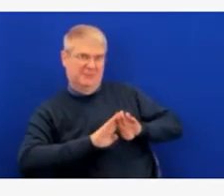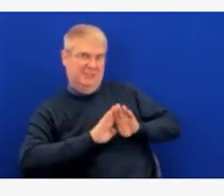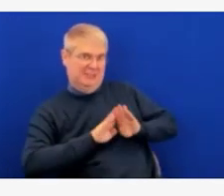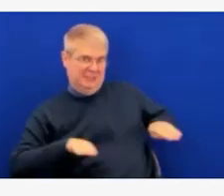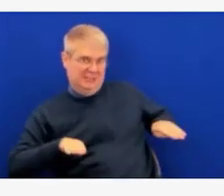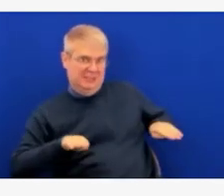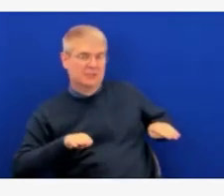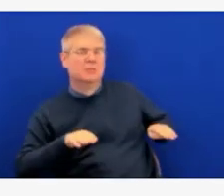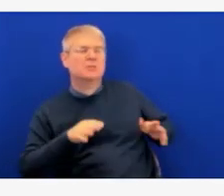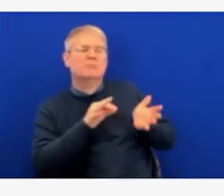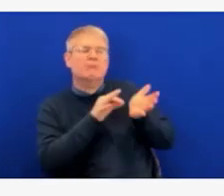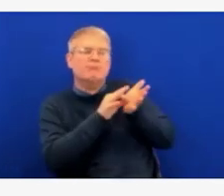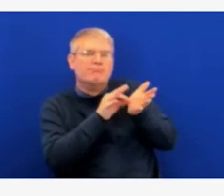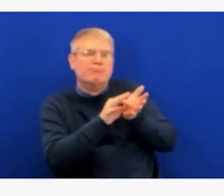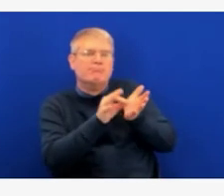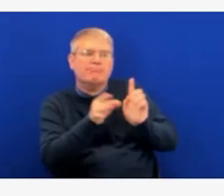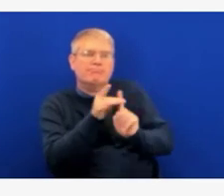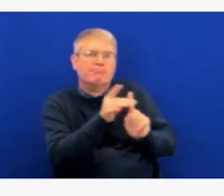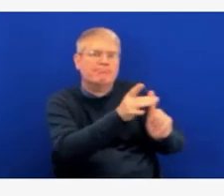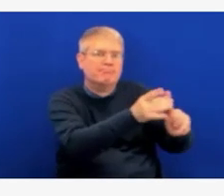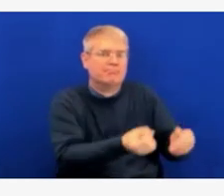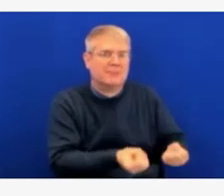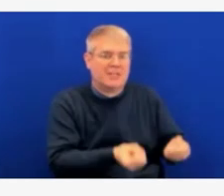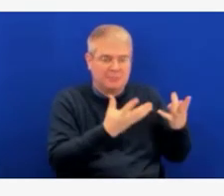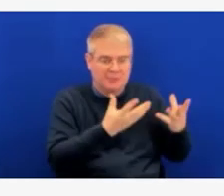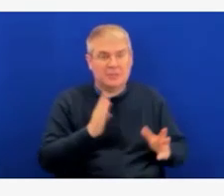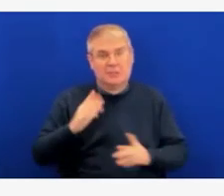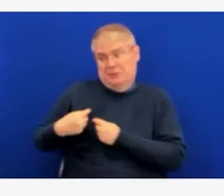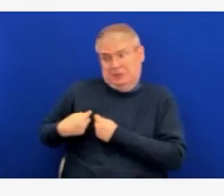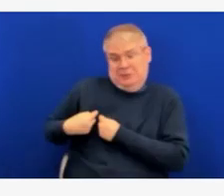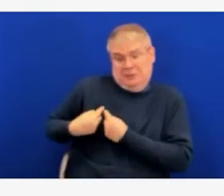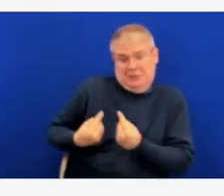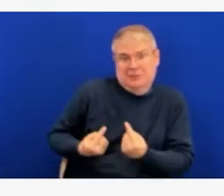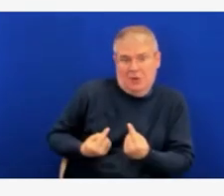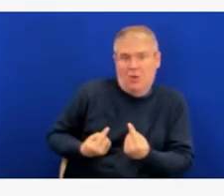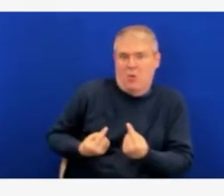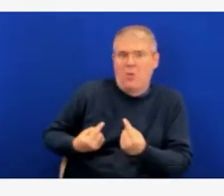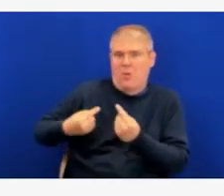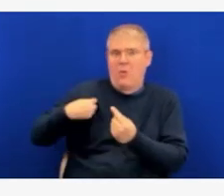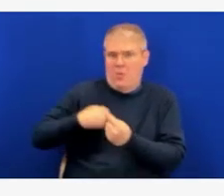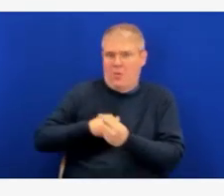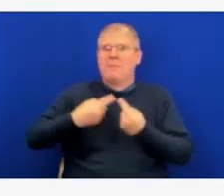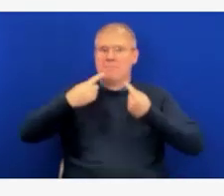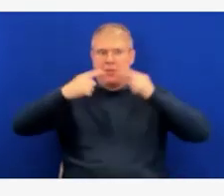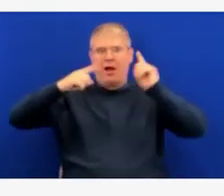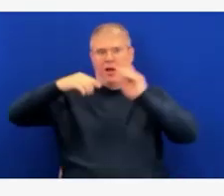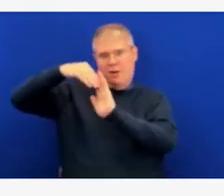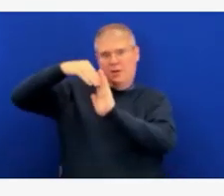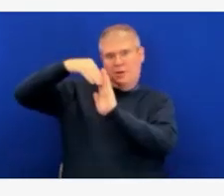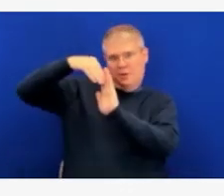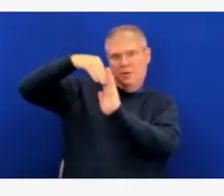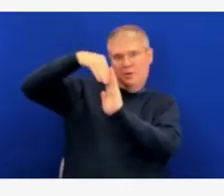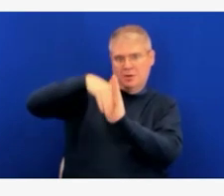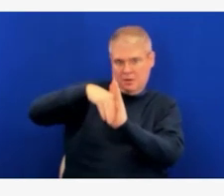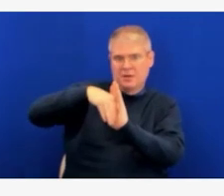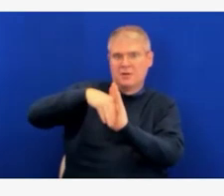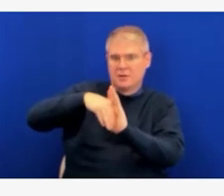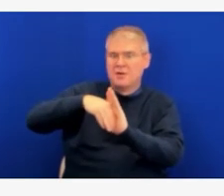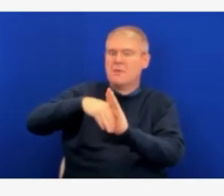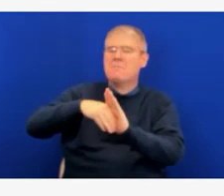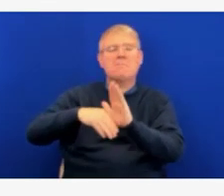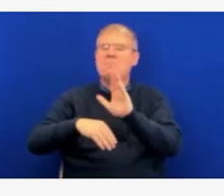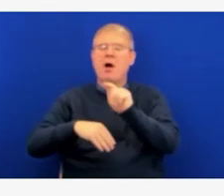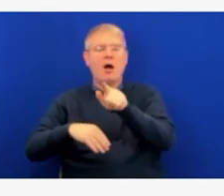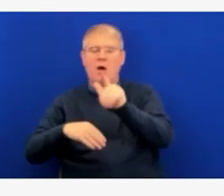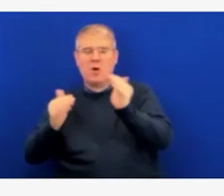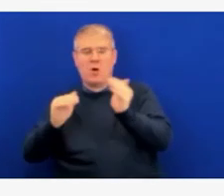that's great news. The flip side to that terrific news is that cases among children still remain significantly higher